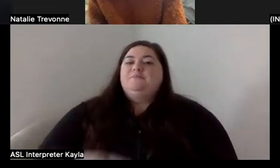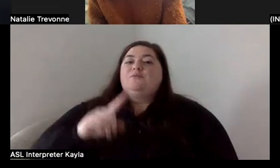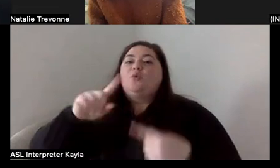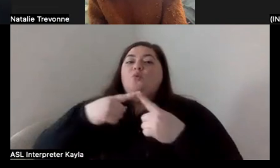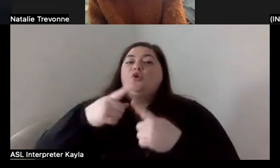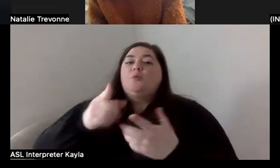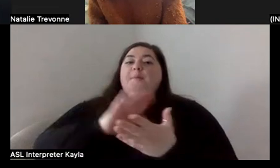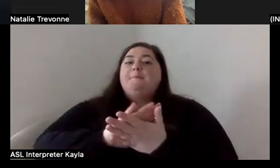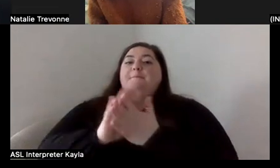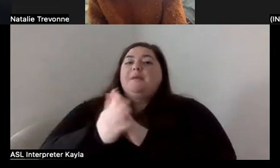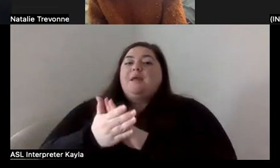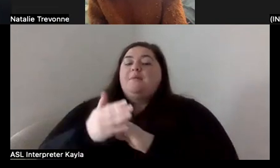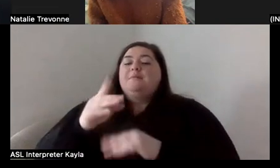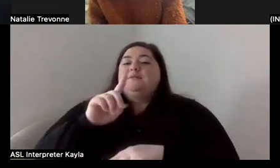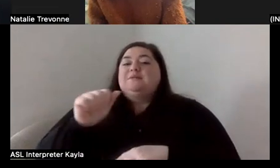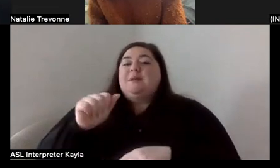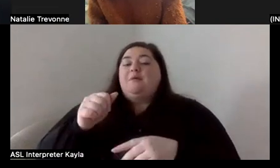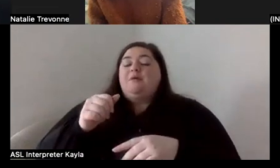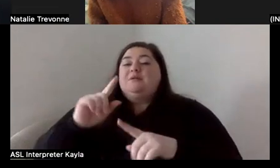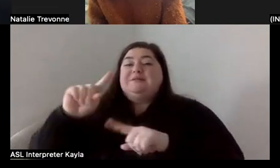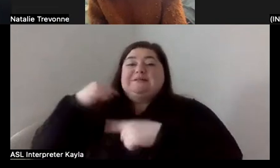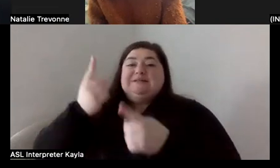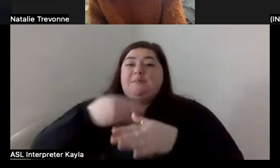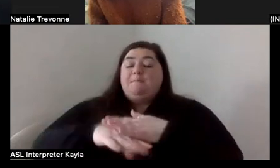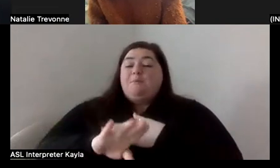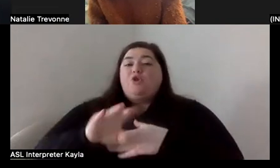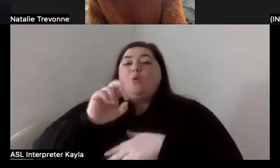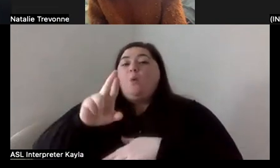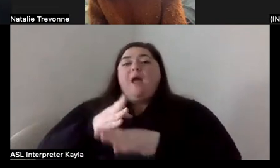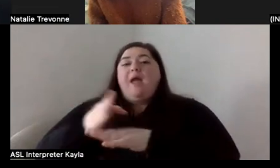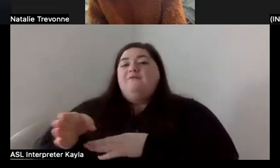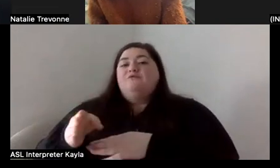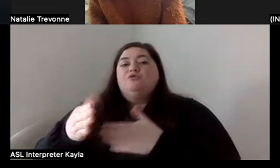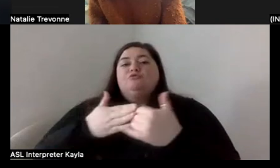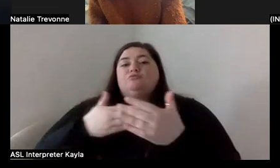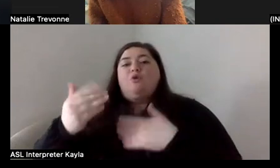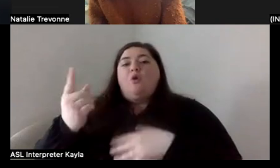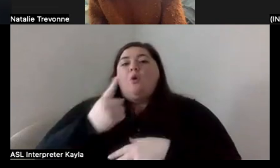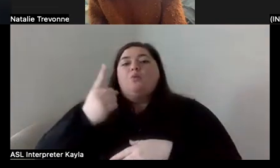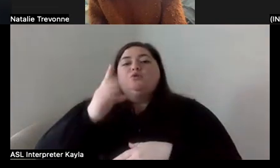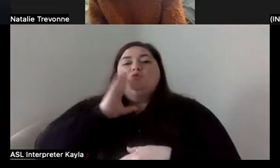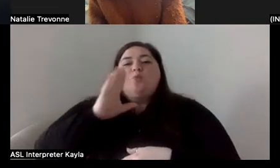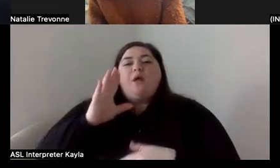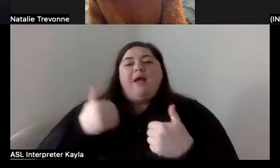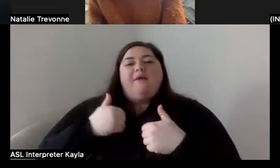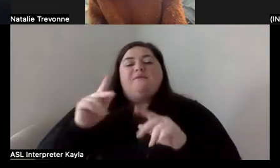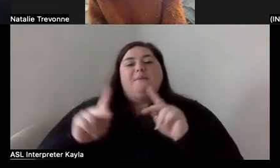from birth or after, I think people are always going to, there's always going to be those people that treat you